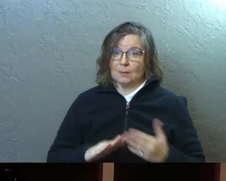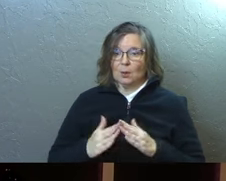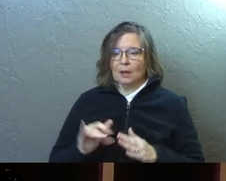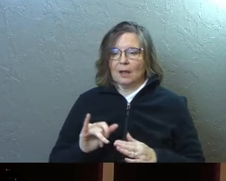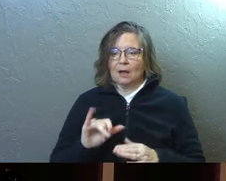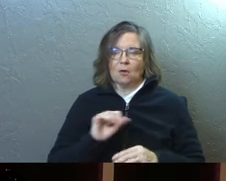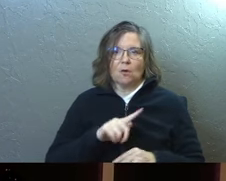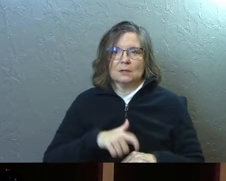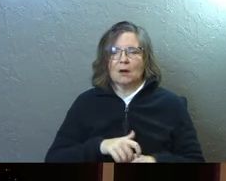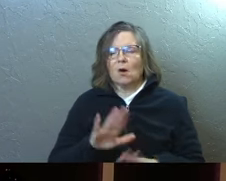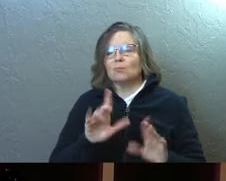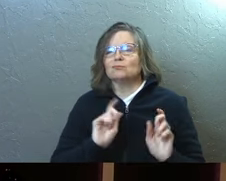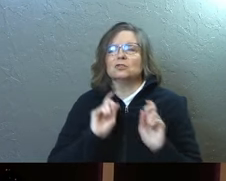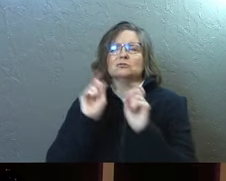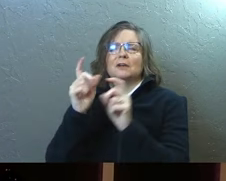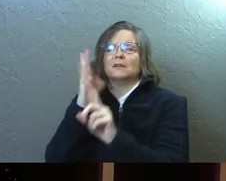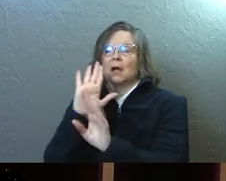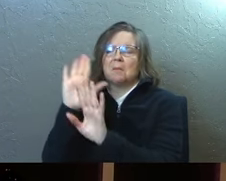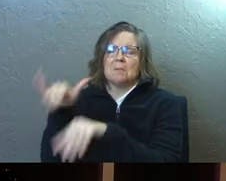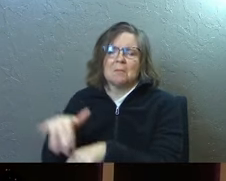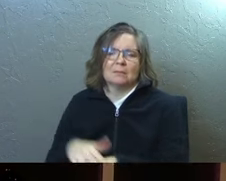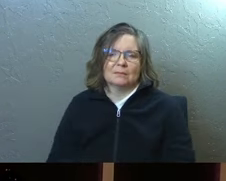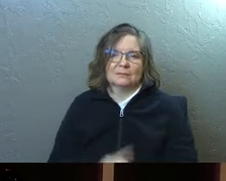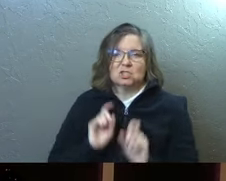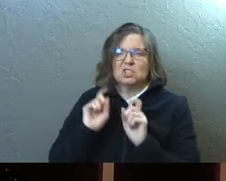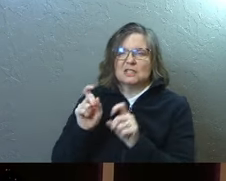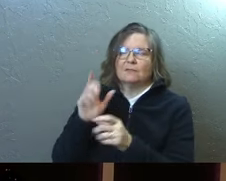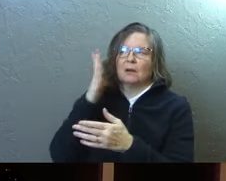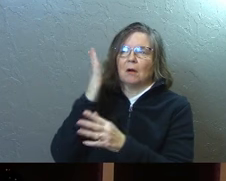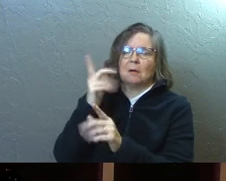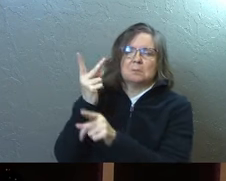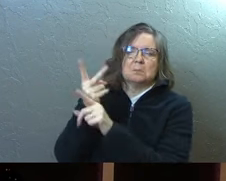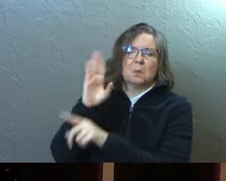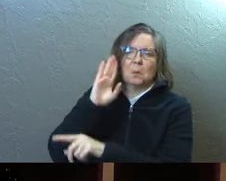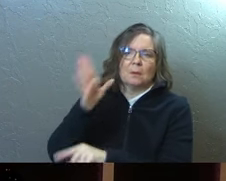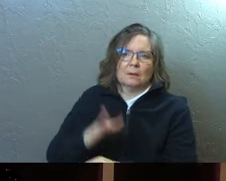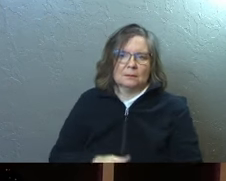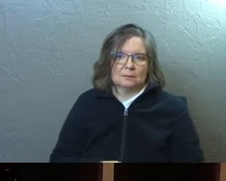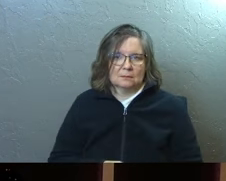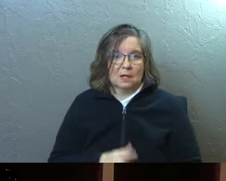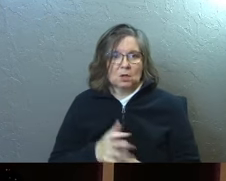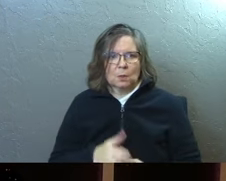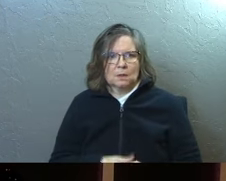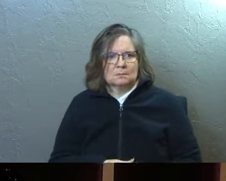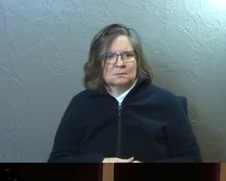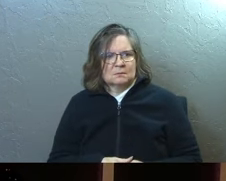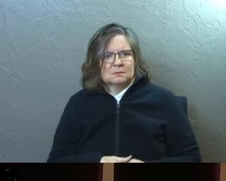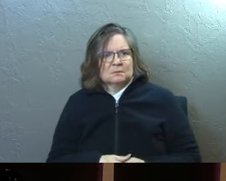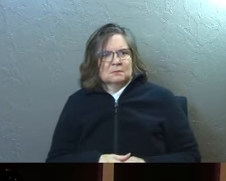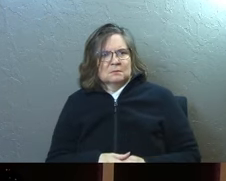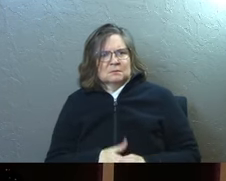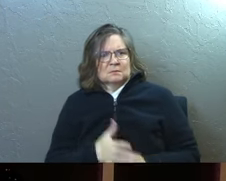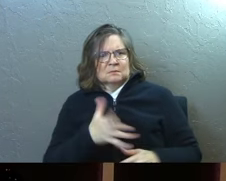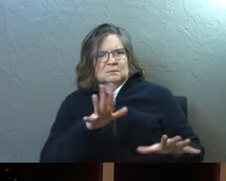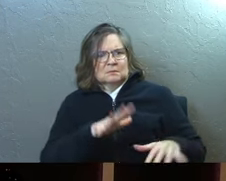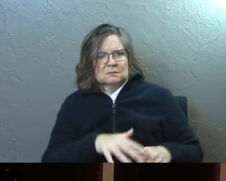community like this all the time. Just give it to God. Just give it to God. And you want to choke them, yes?